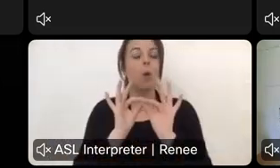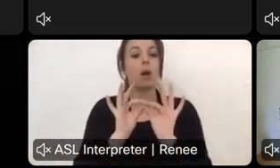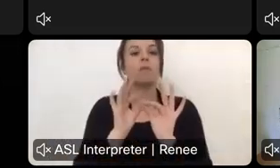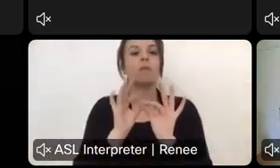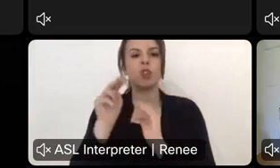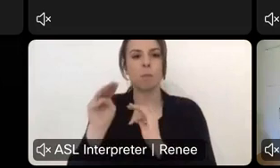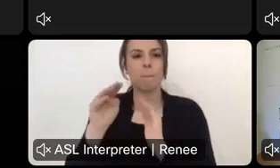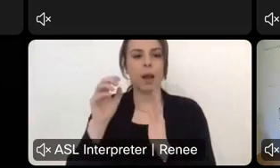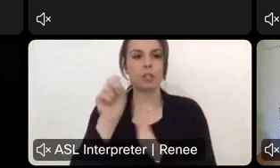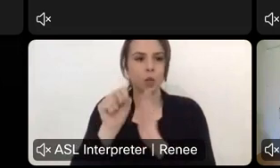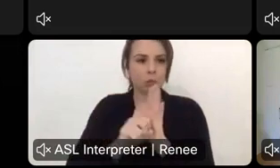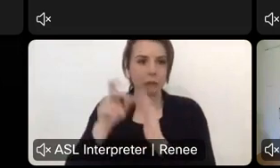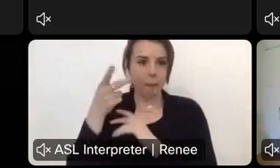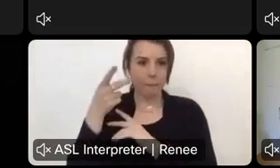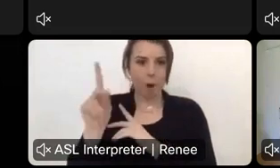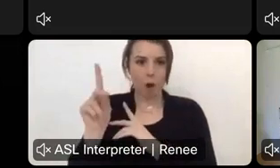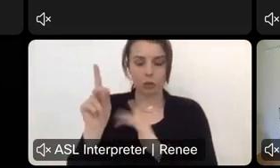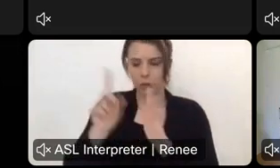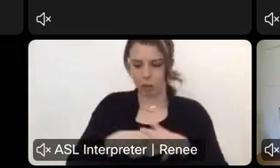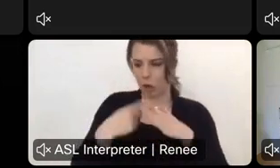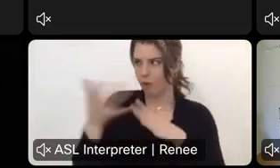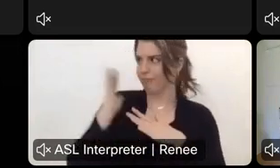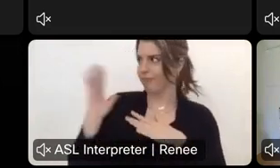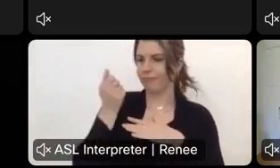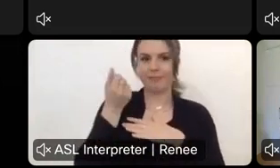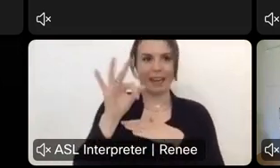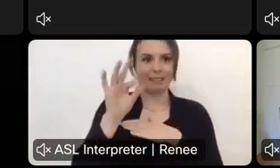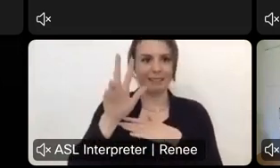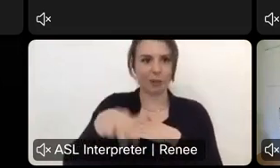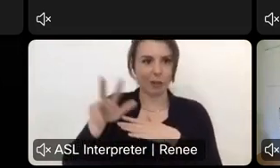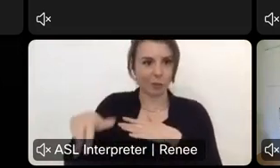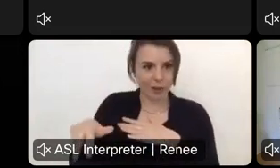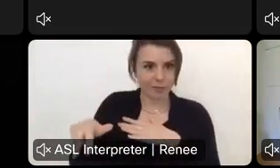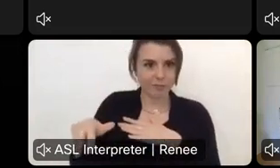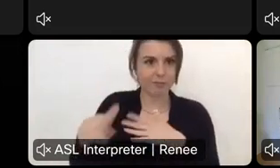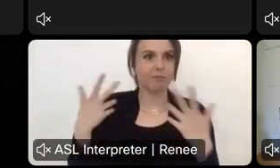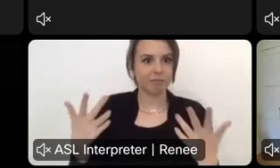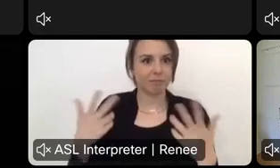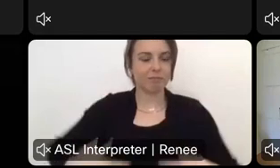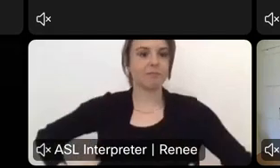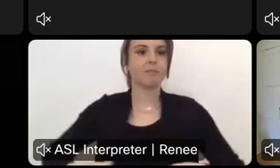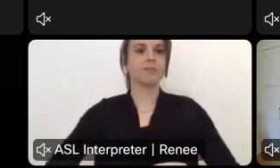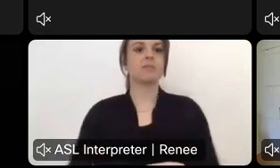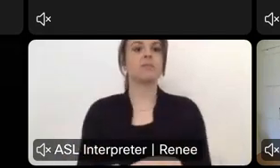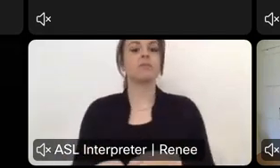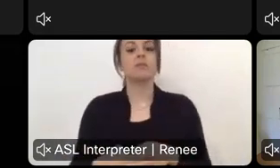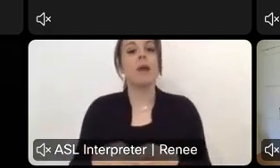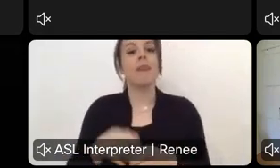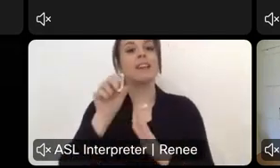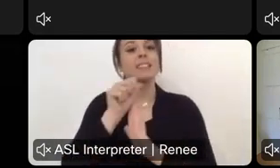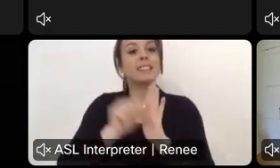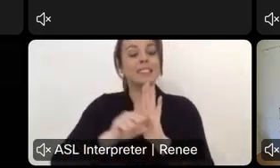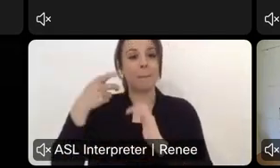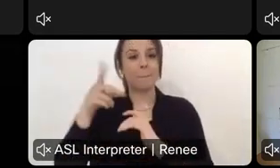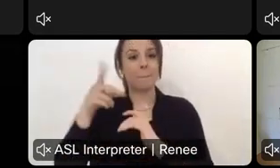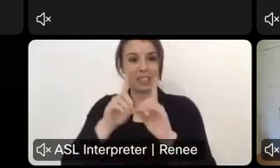state parks where we started in 1933 with, with the state parks division as a state parks